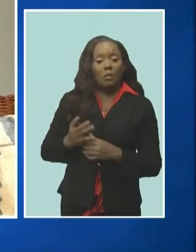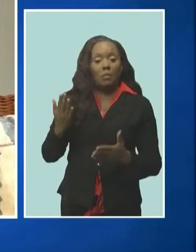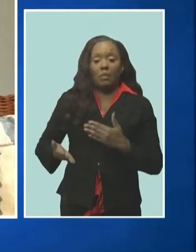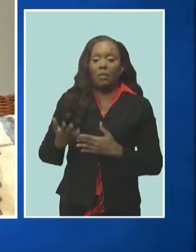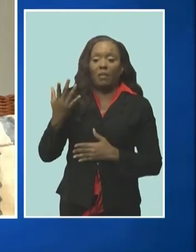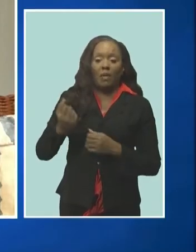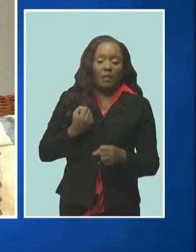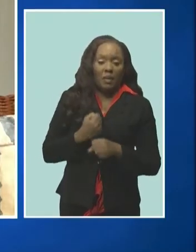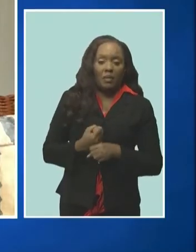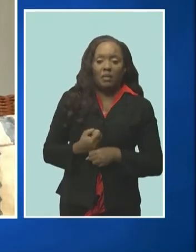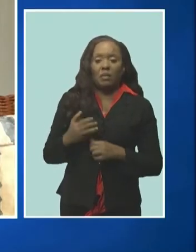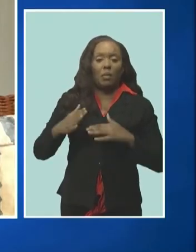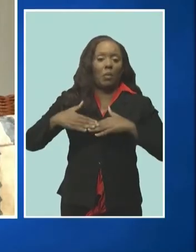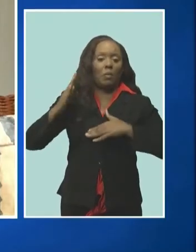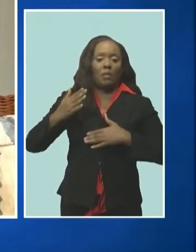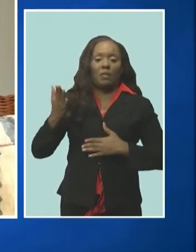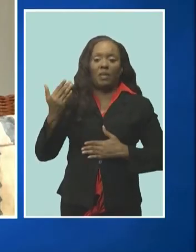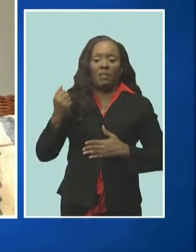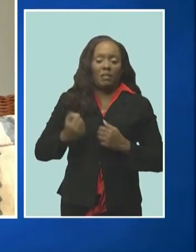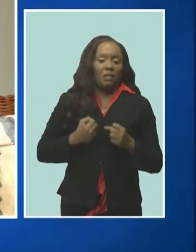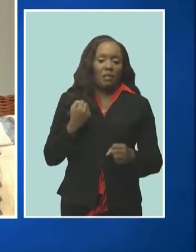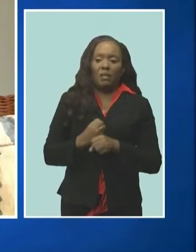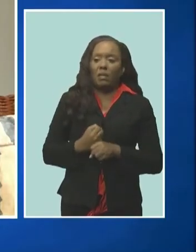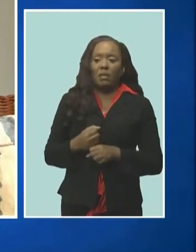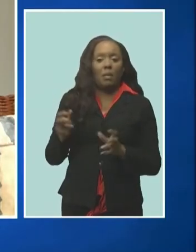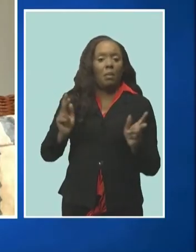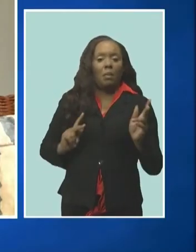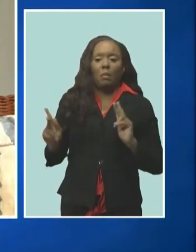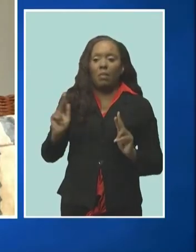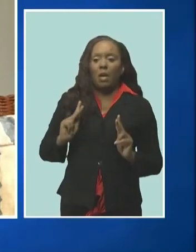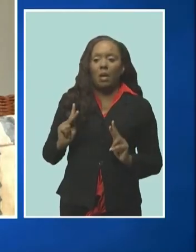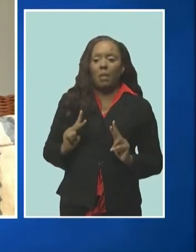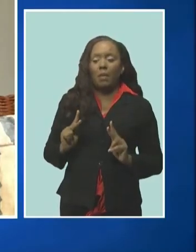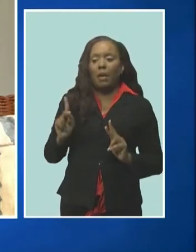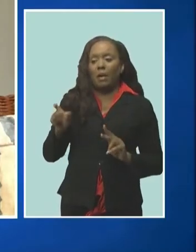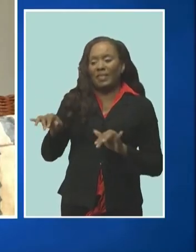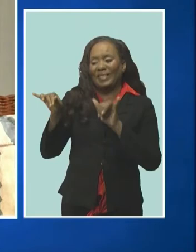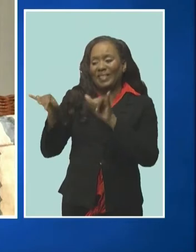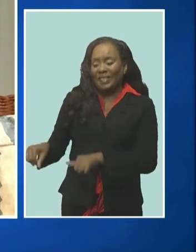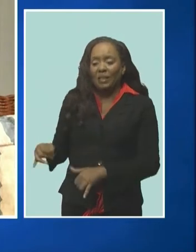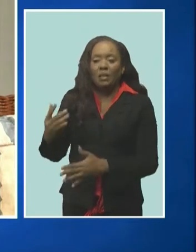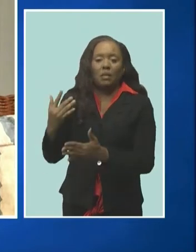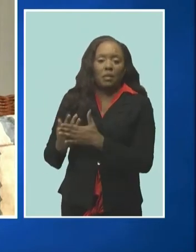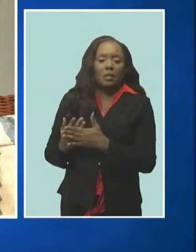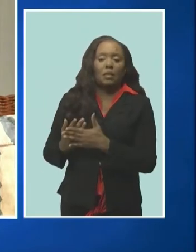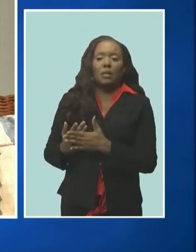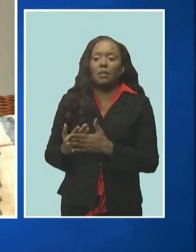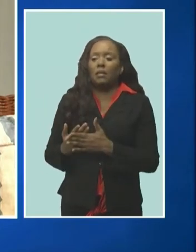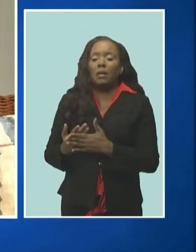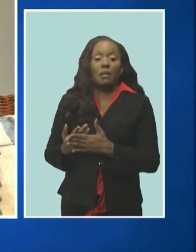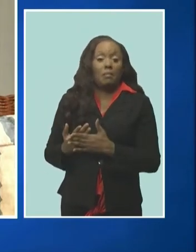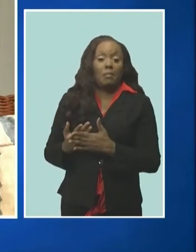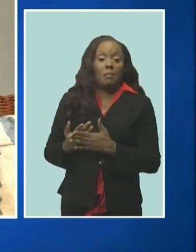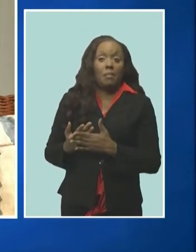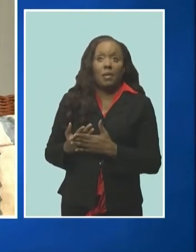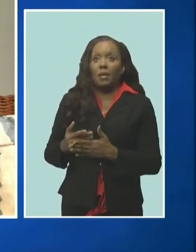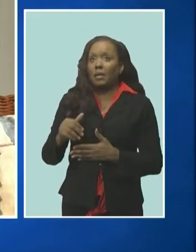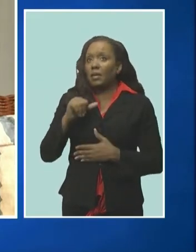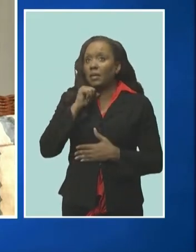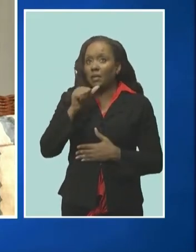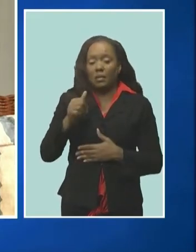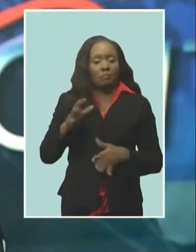ten years sometimes over 15 years people are held before they get to trial and again that is an intolerable